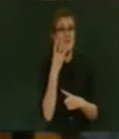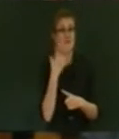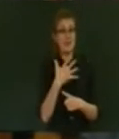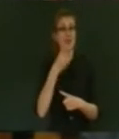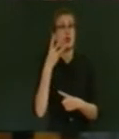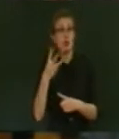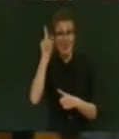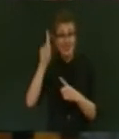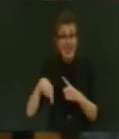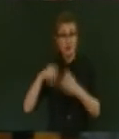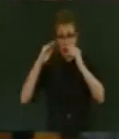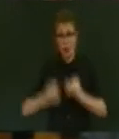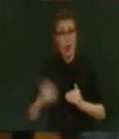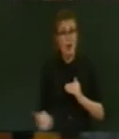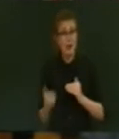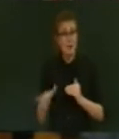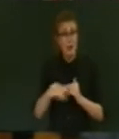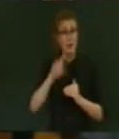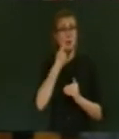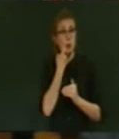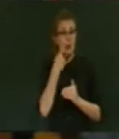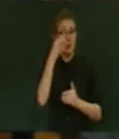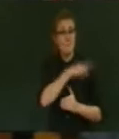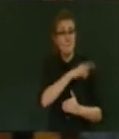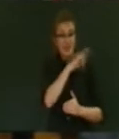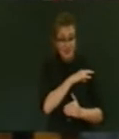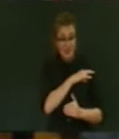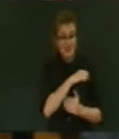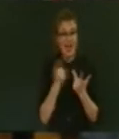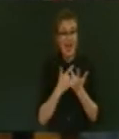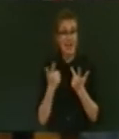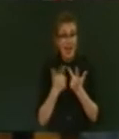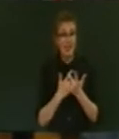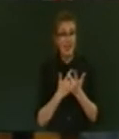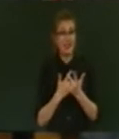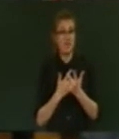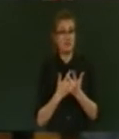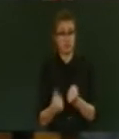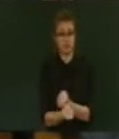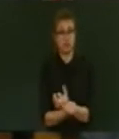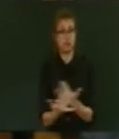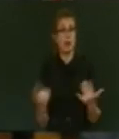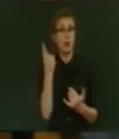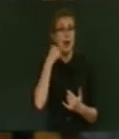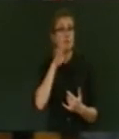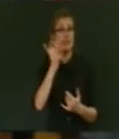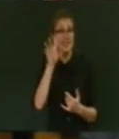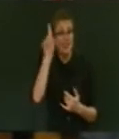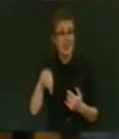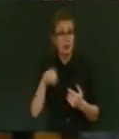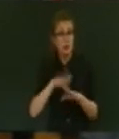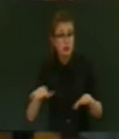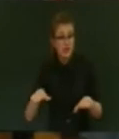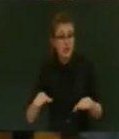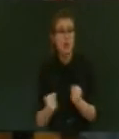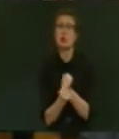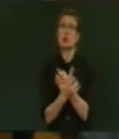103,000 children. Tens of thousands of other families will get a bit more, Mr Speaker. In one way or another,